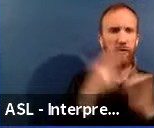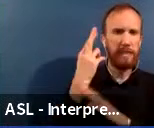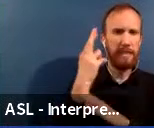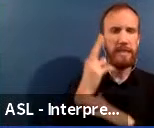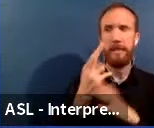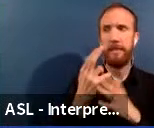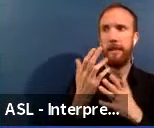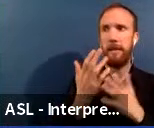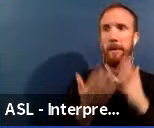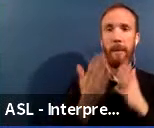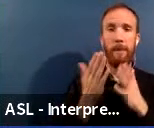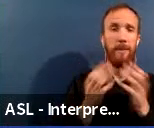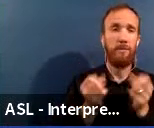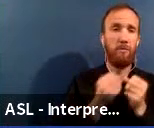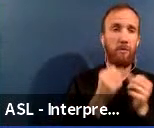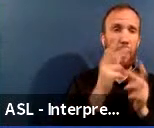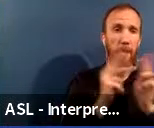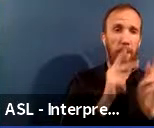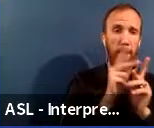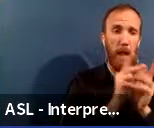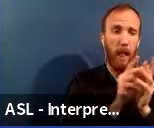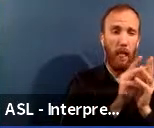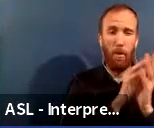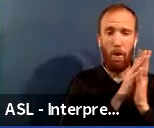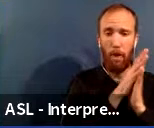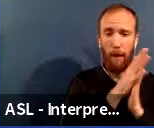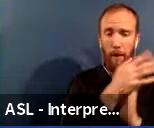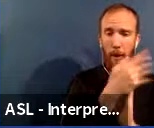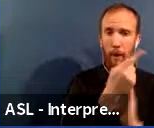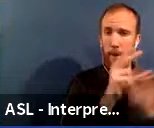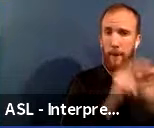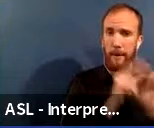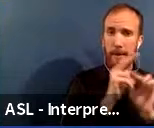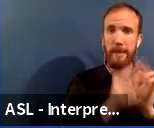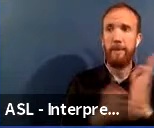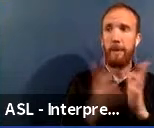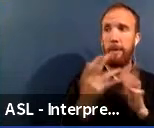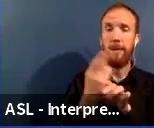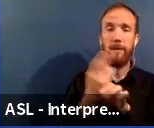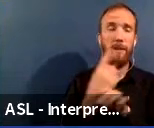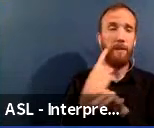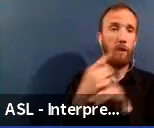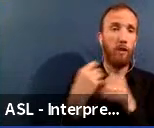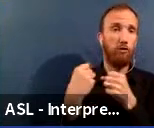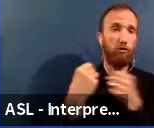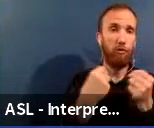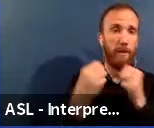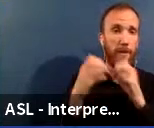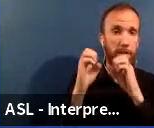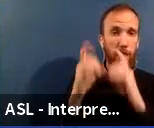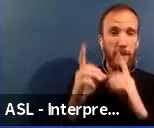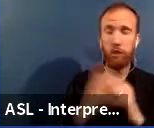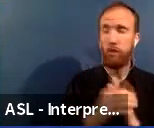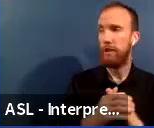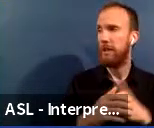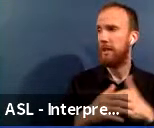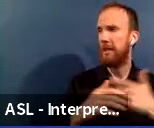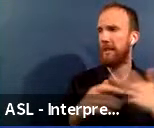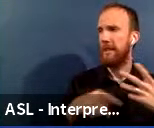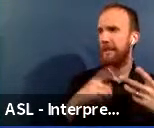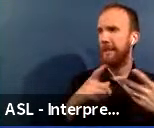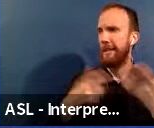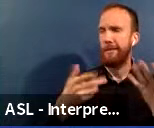additional classroom space. They've been used as dedicated driver's ed facilities and, more recently, to support